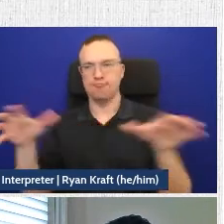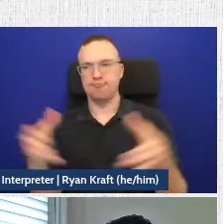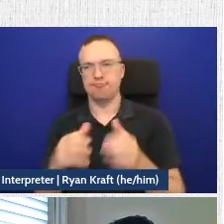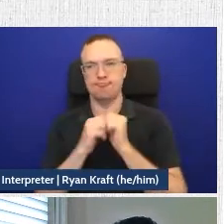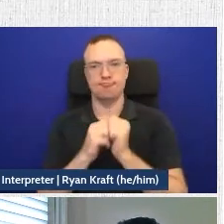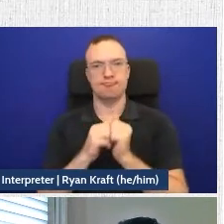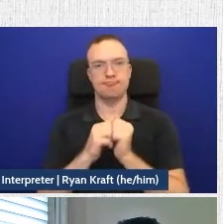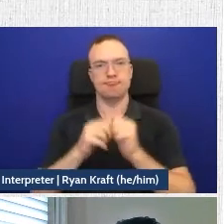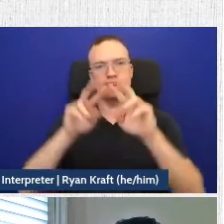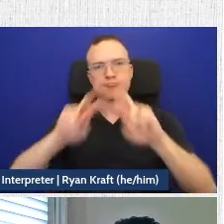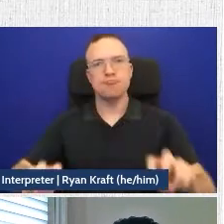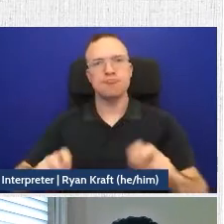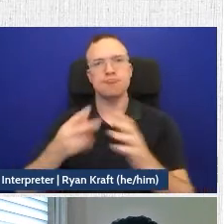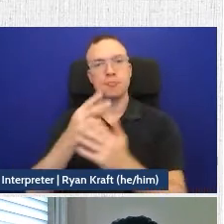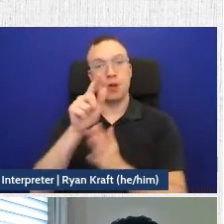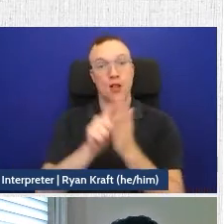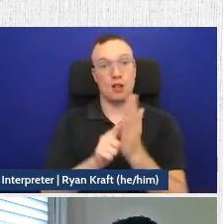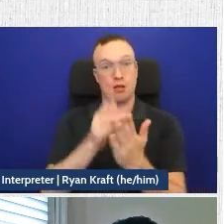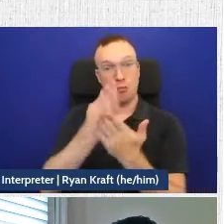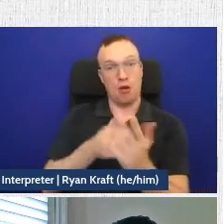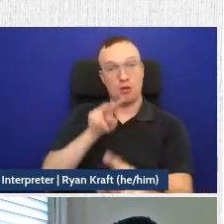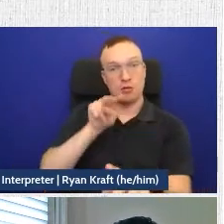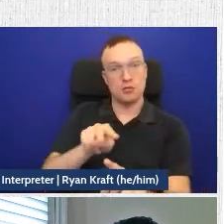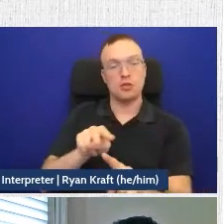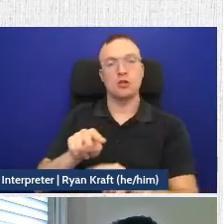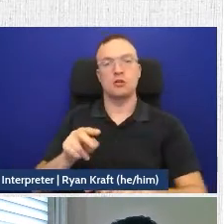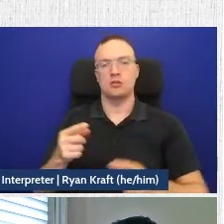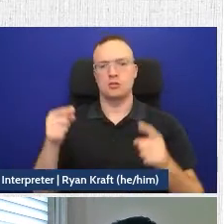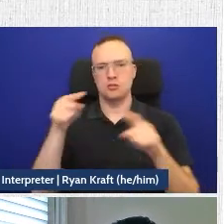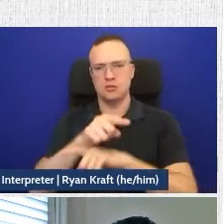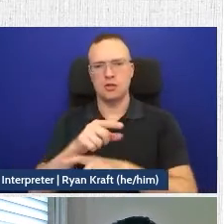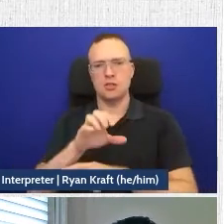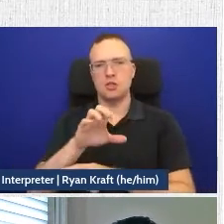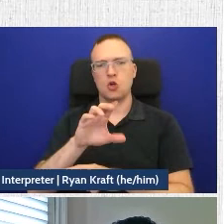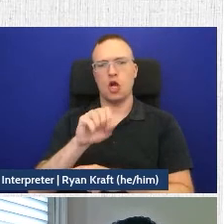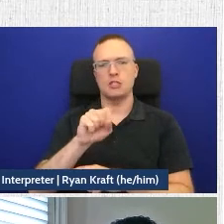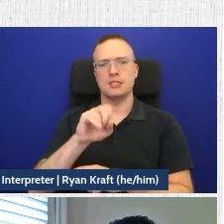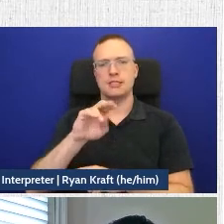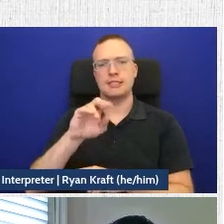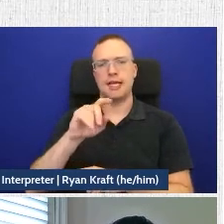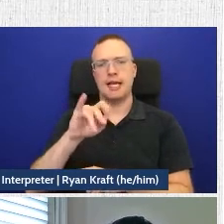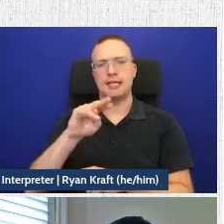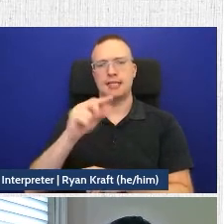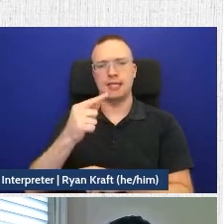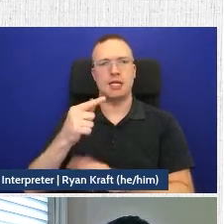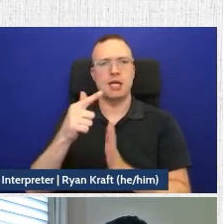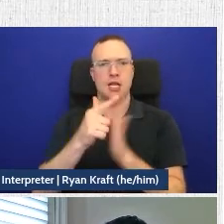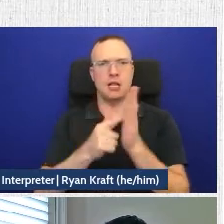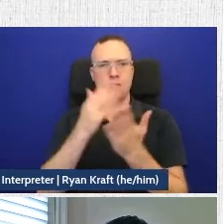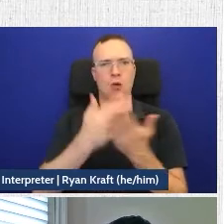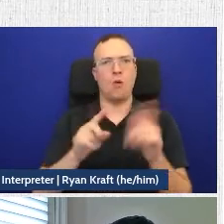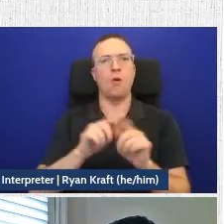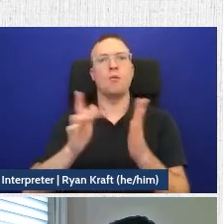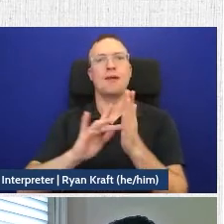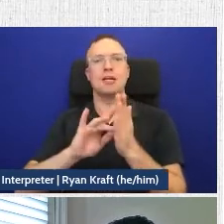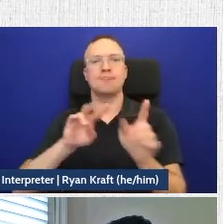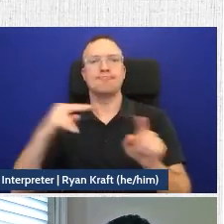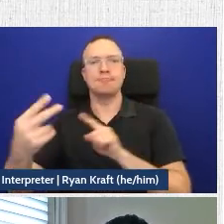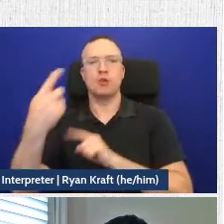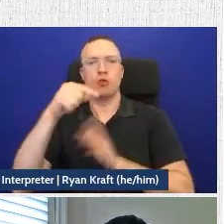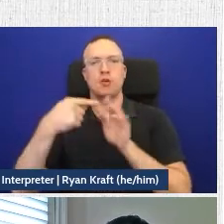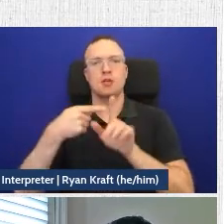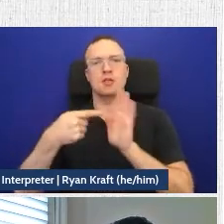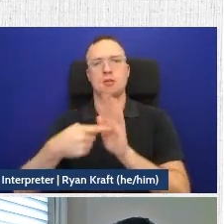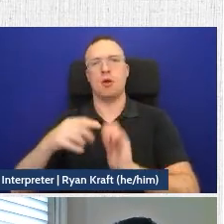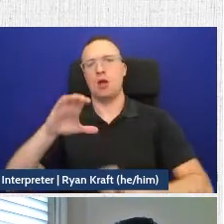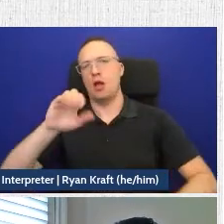analyze both the legal aspects, the cross-cutting and comparative legal aspects of COVID compensation, but also the medical aspects such as causation and